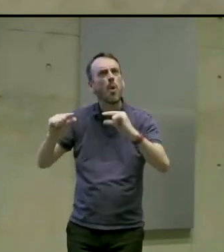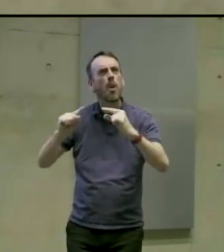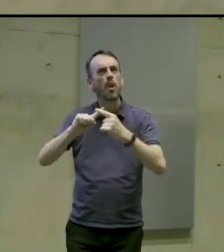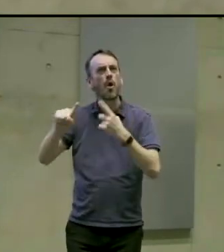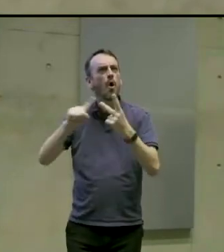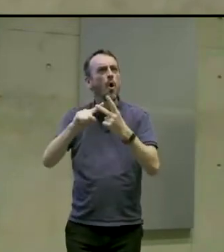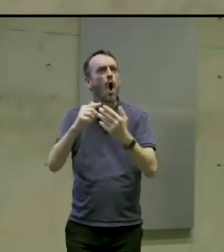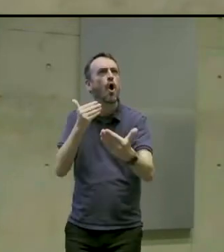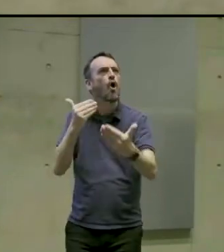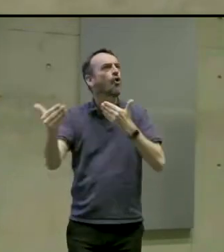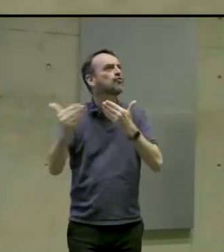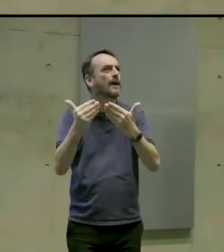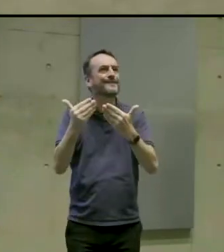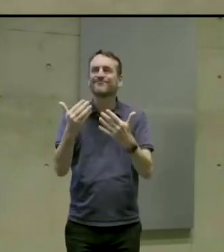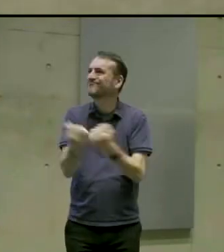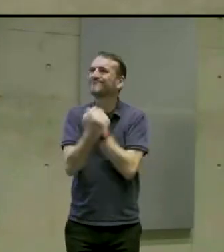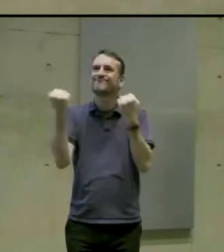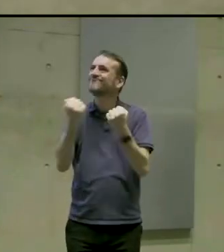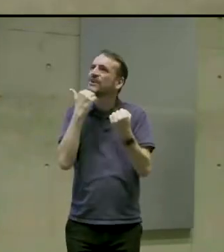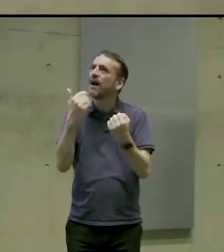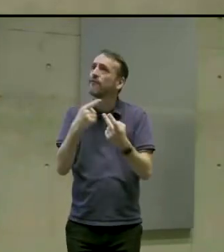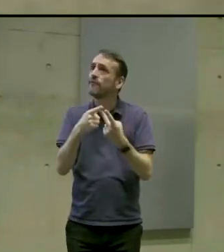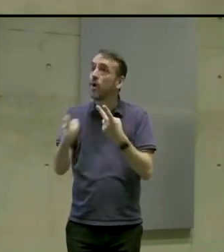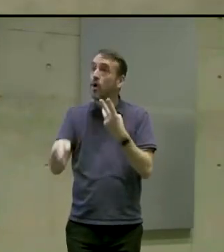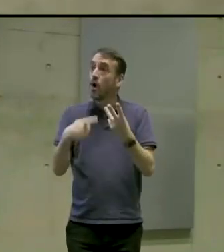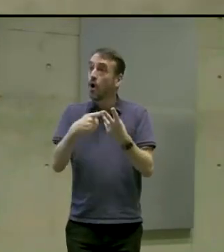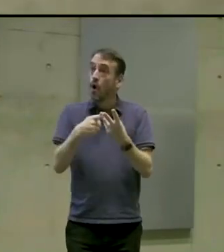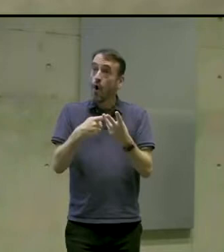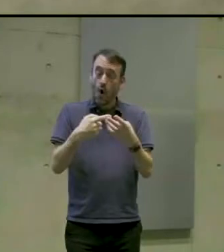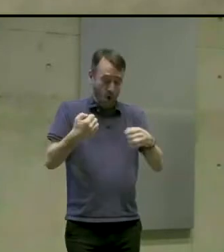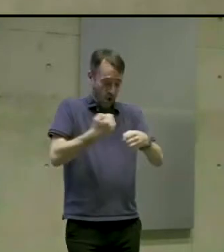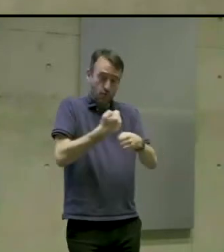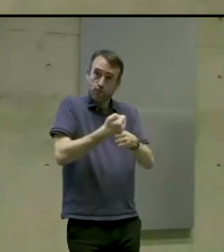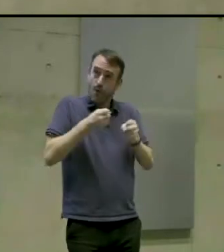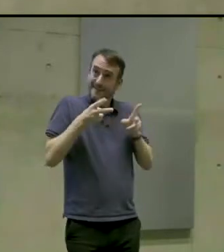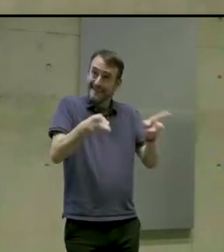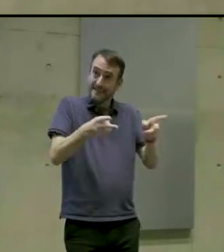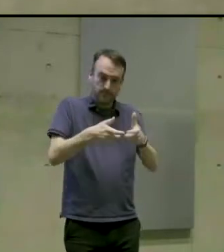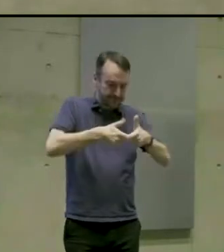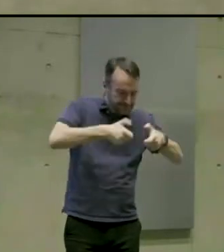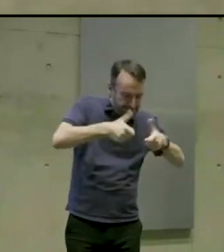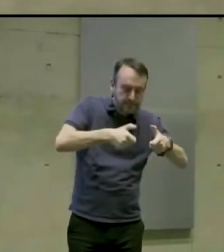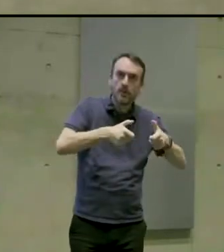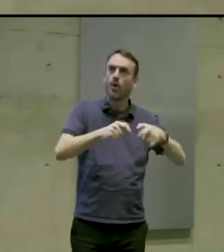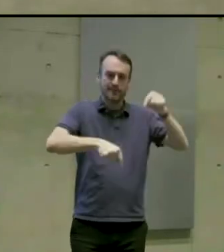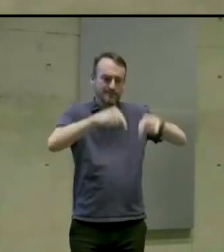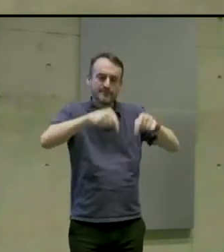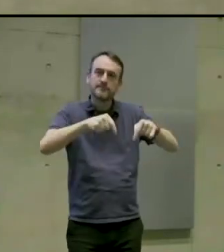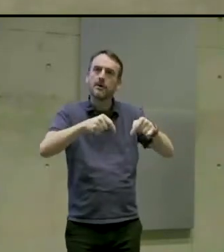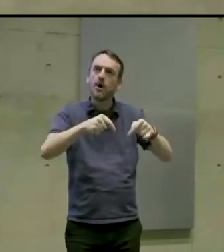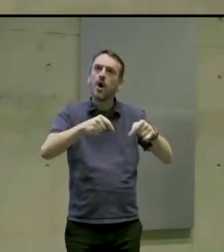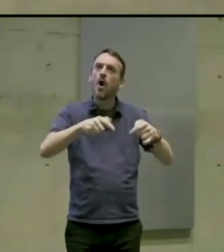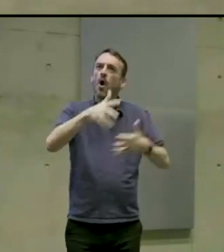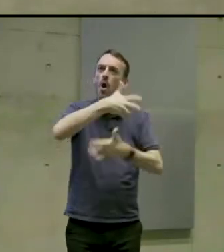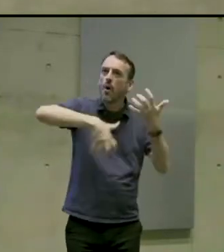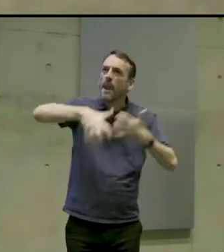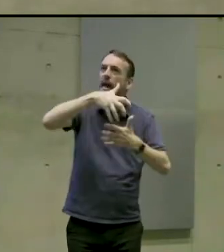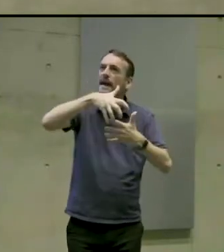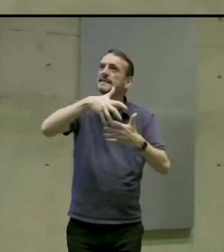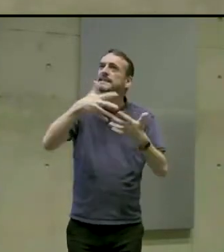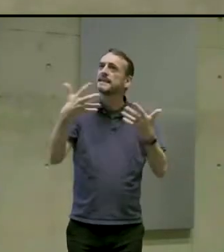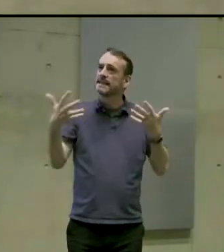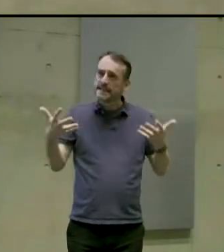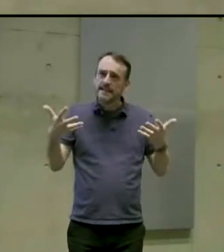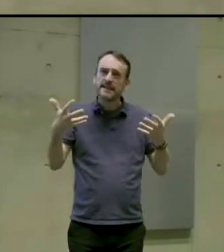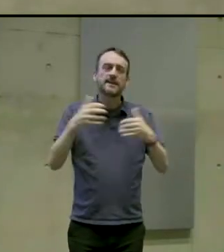It can be complex control systems and lack of audio feedback for players who need that